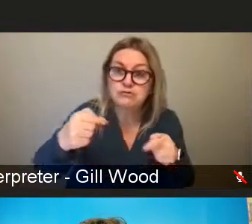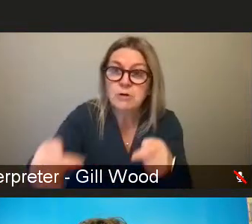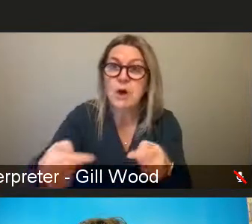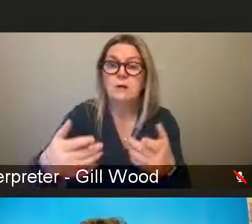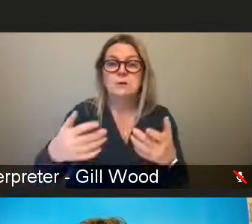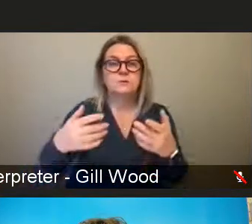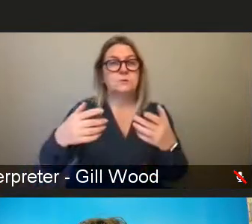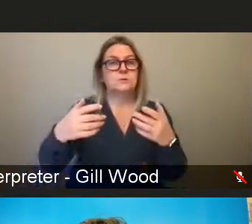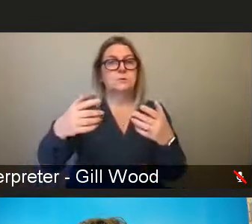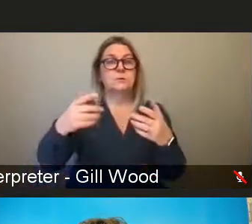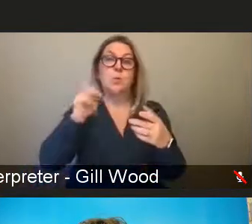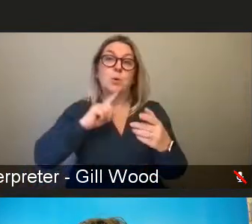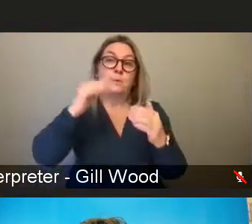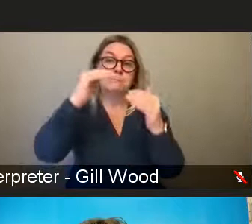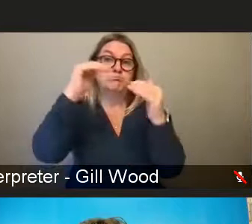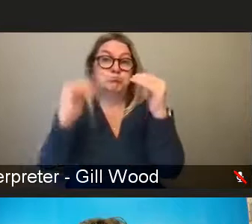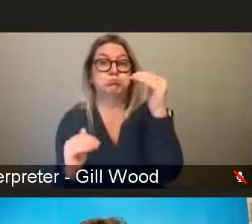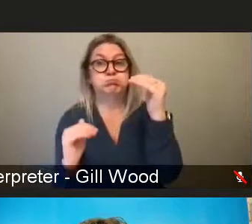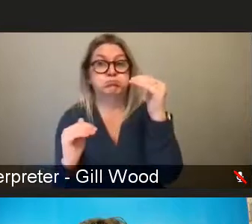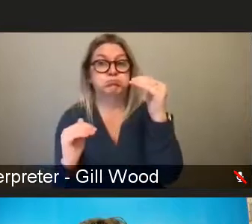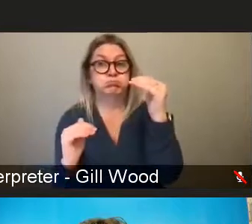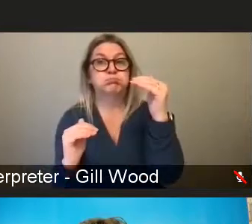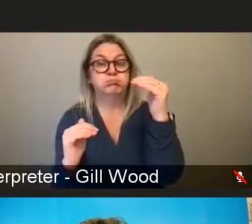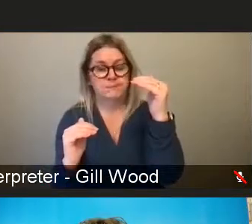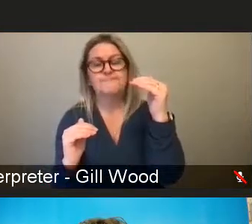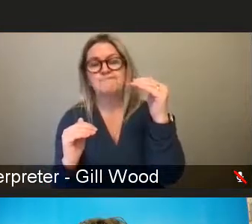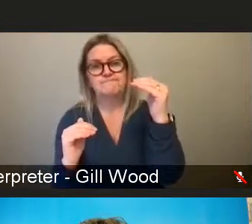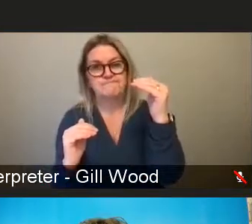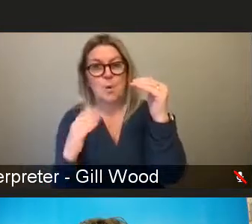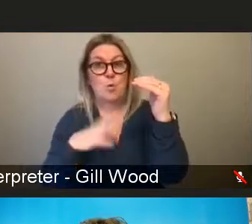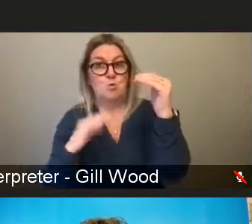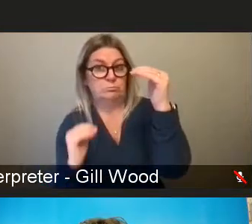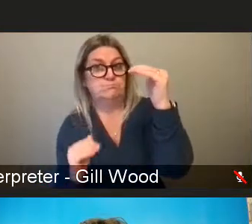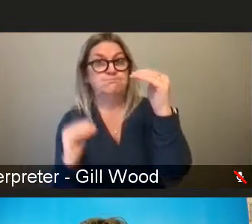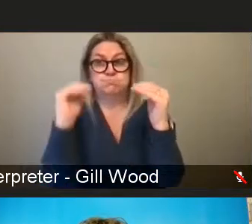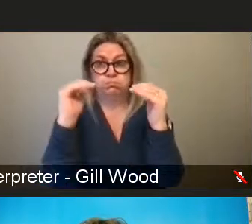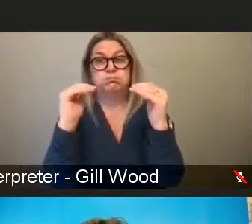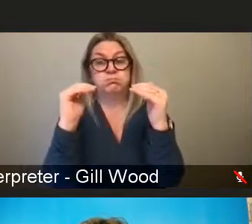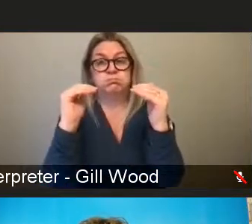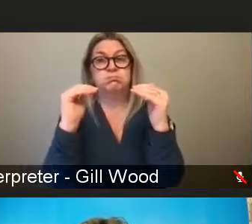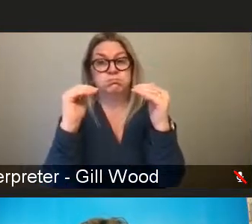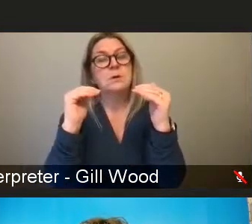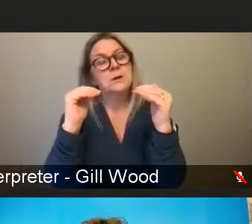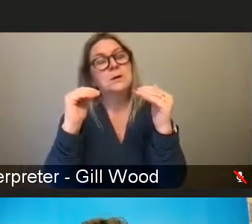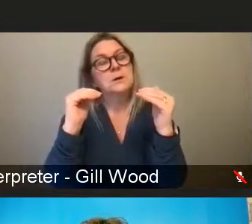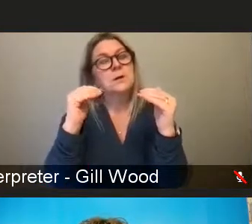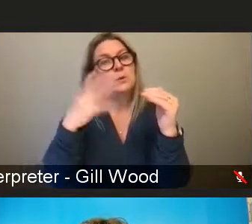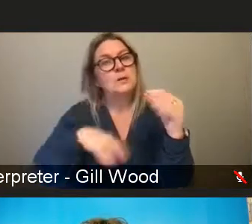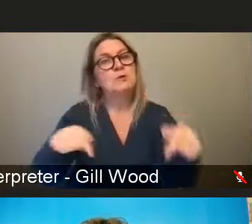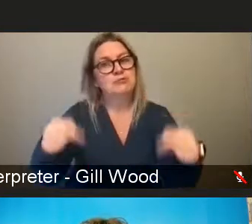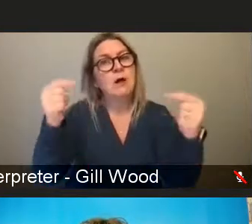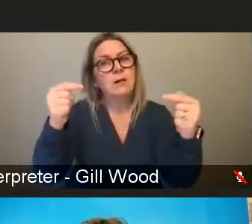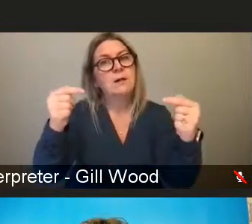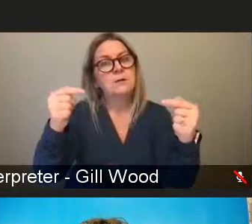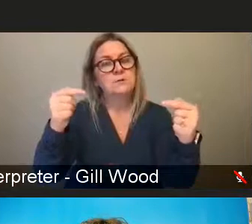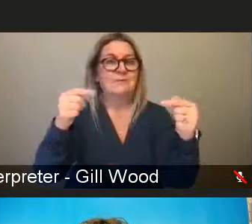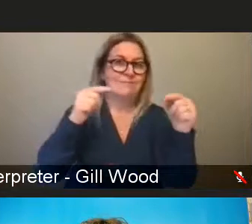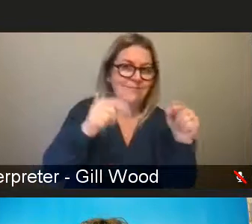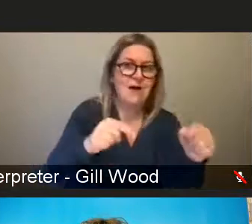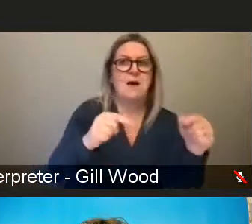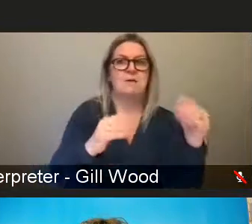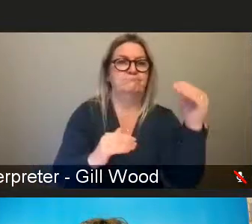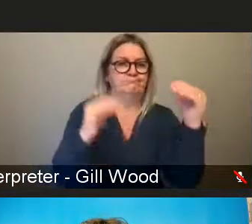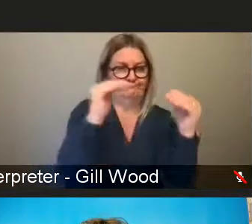inequality. And if we want to end violence against women, we have to challenge women's inequality. Thanks. Thank you, Marsha.